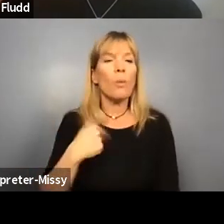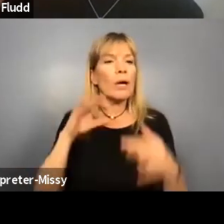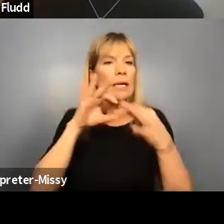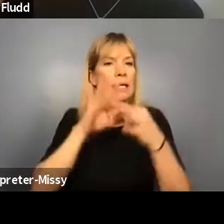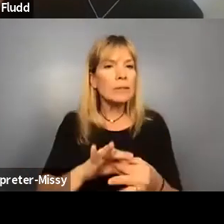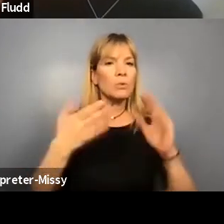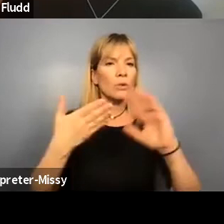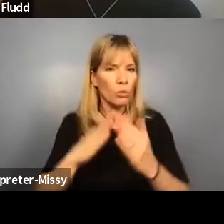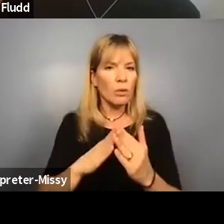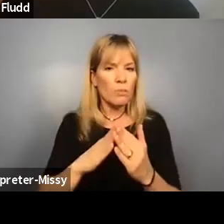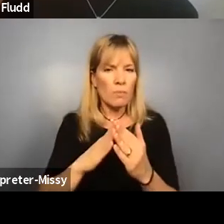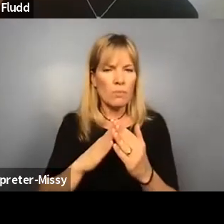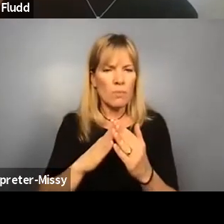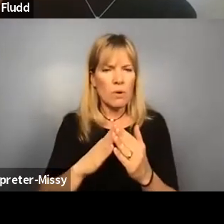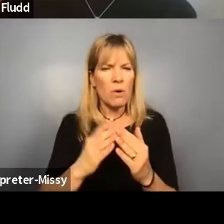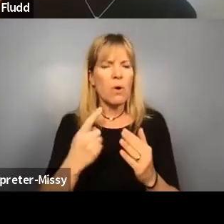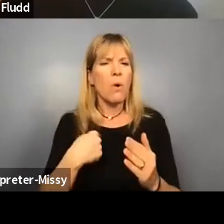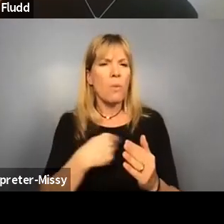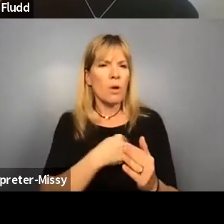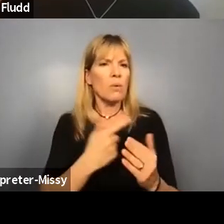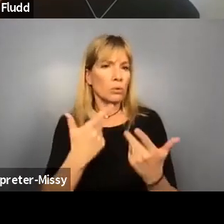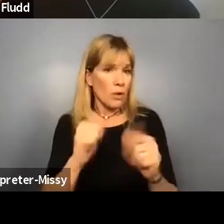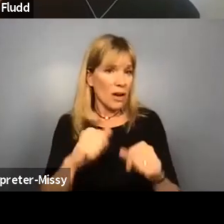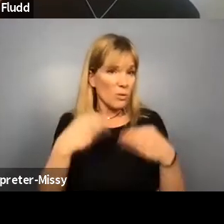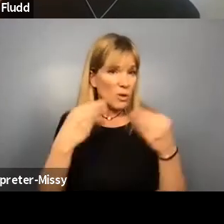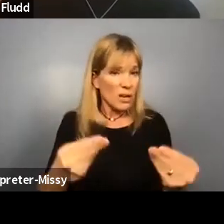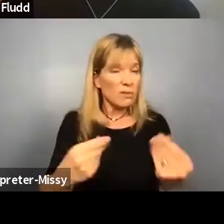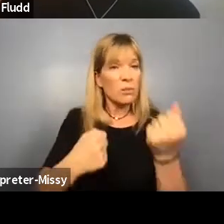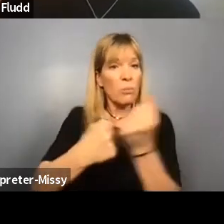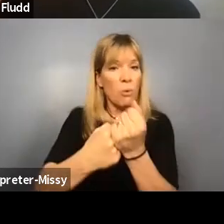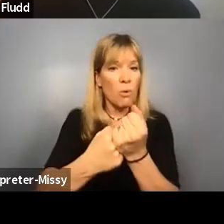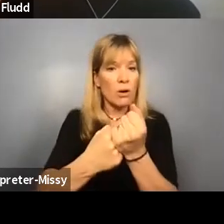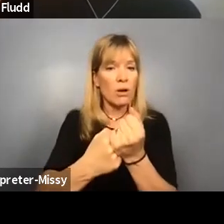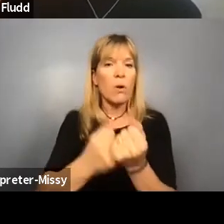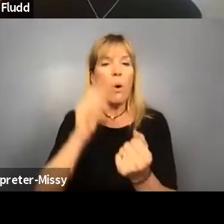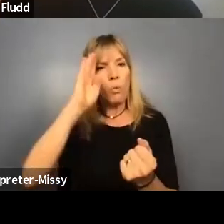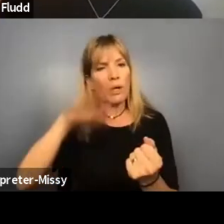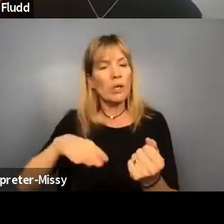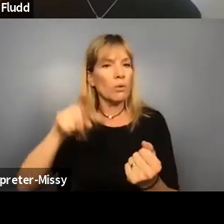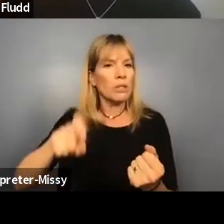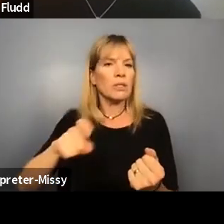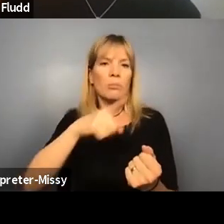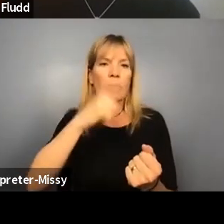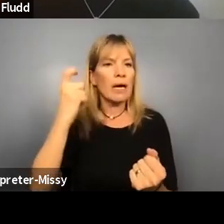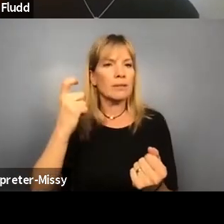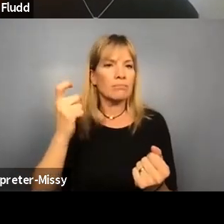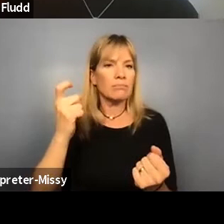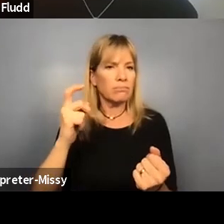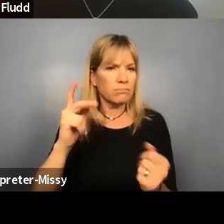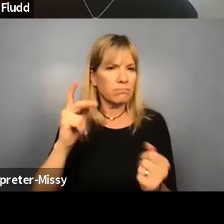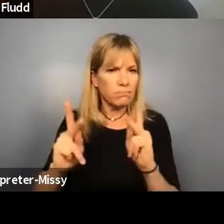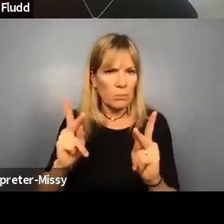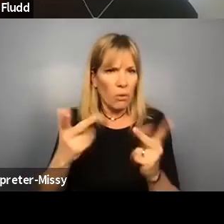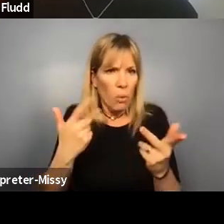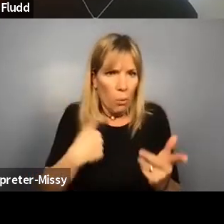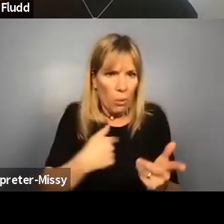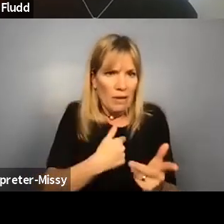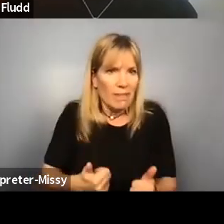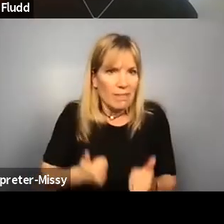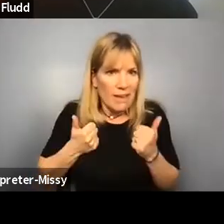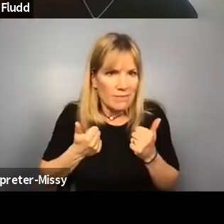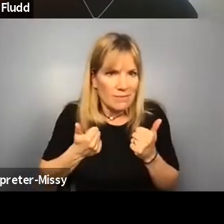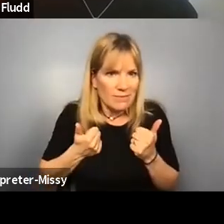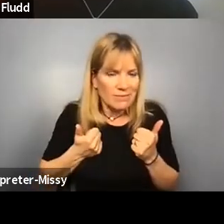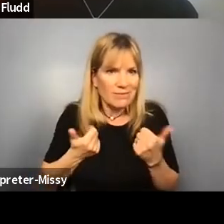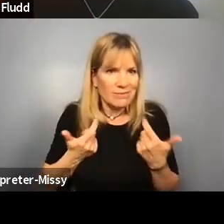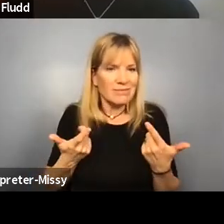to the community. We're able to provide that support and we know the needs because we're people who have lived, uh, as